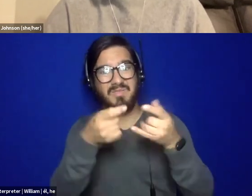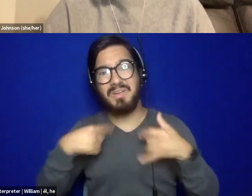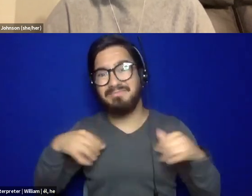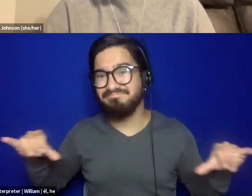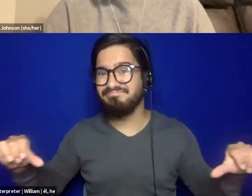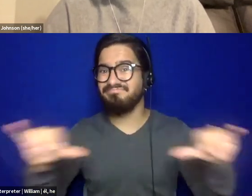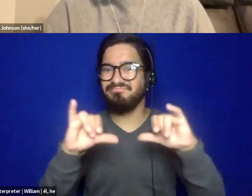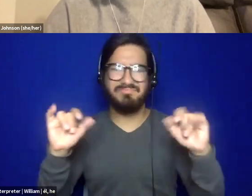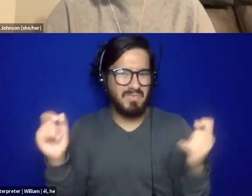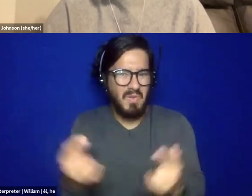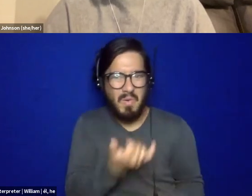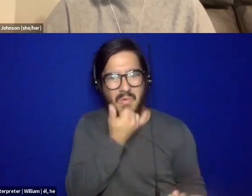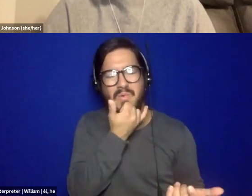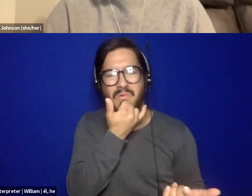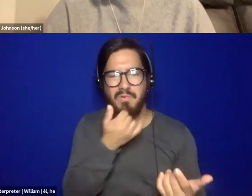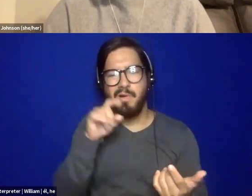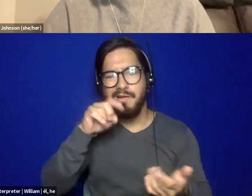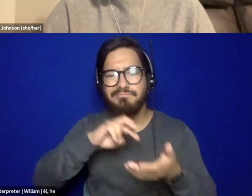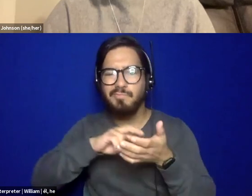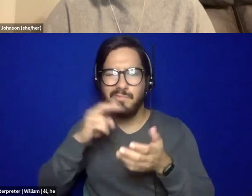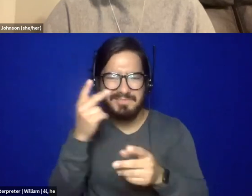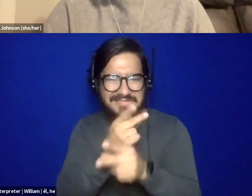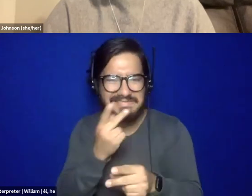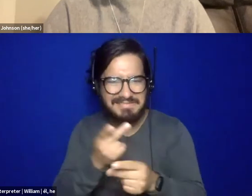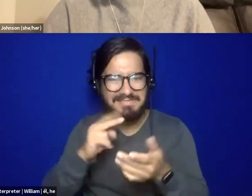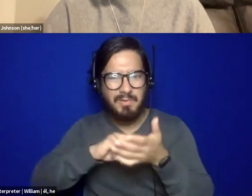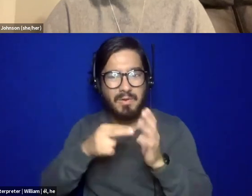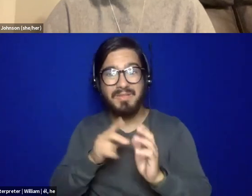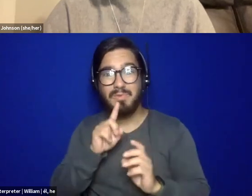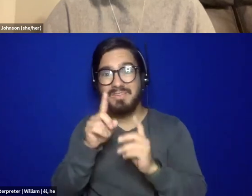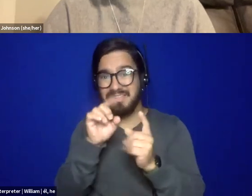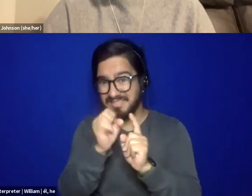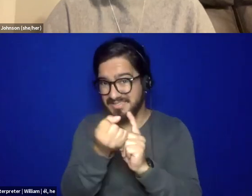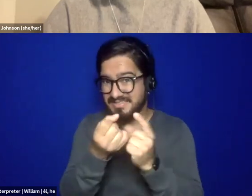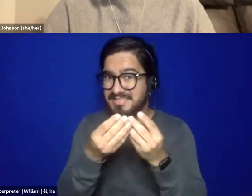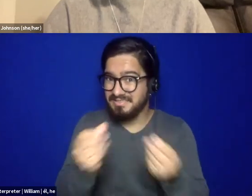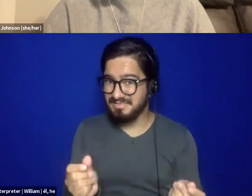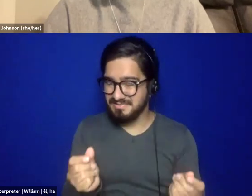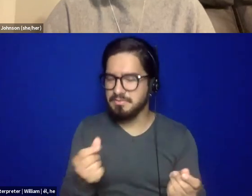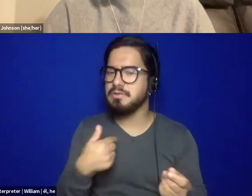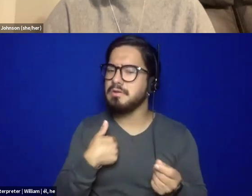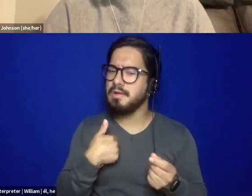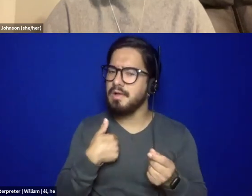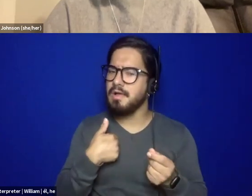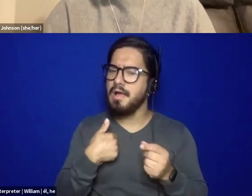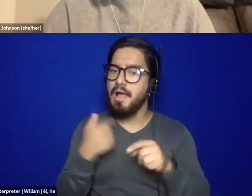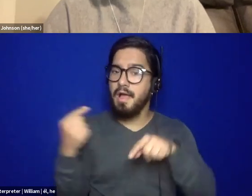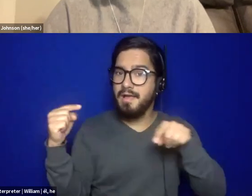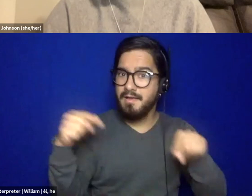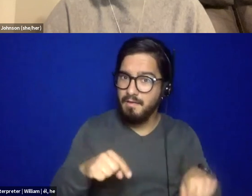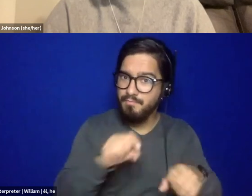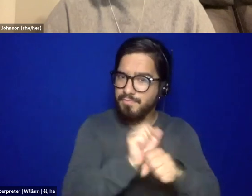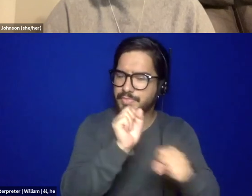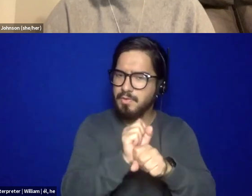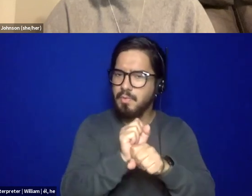means to, to resolve issues. Um, I also come to this work as a survivor of intimate partner violence. So for me, it's,